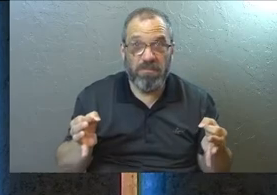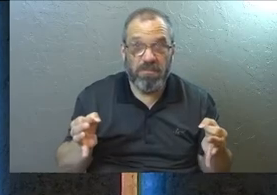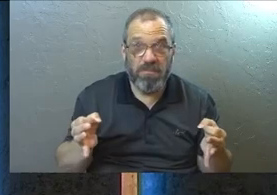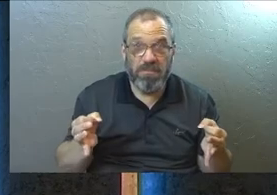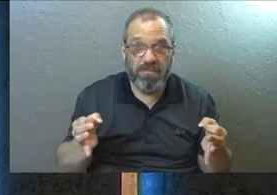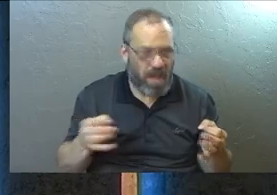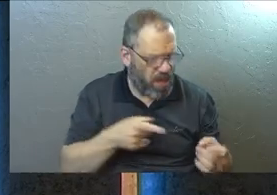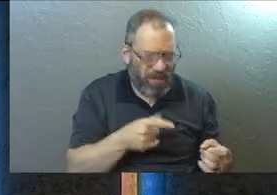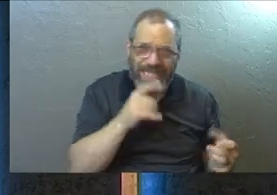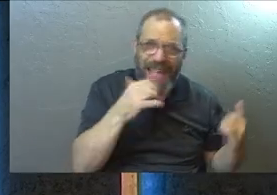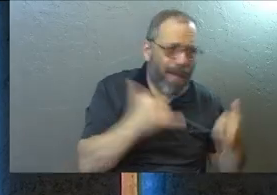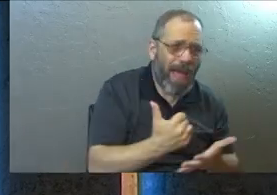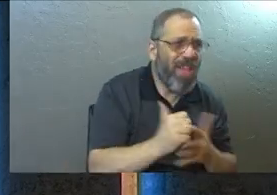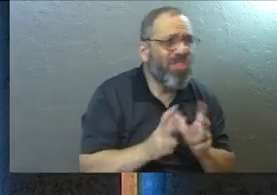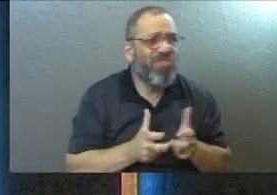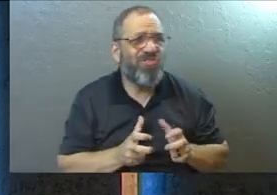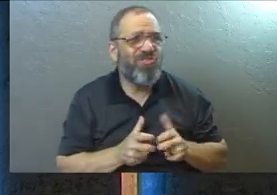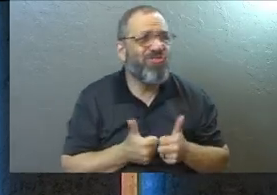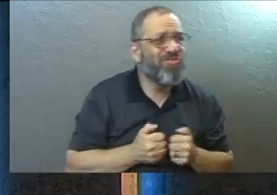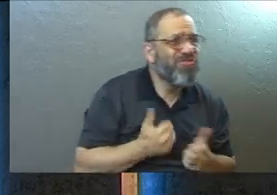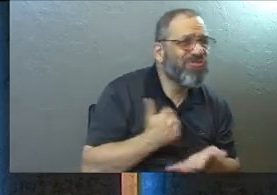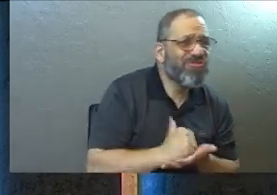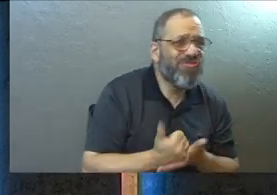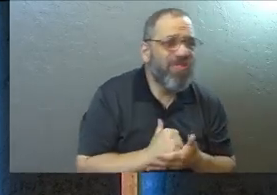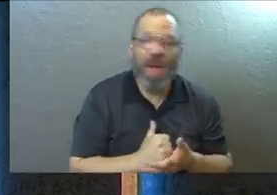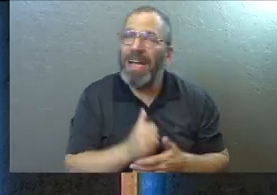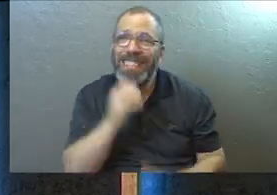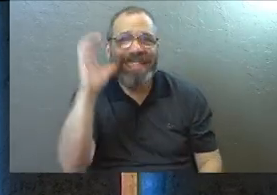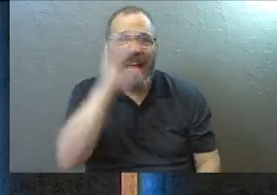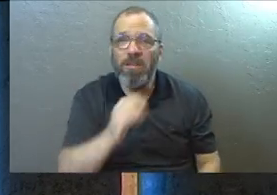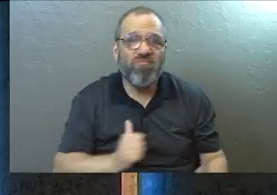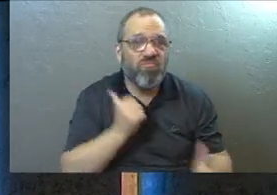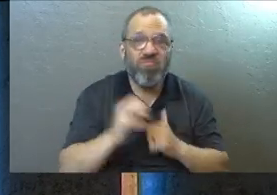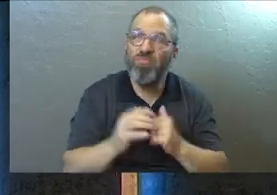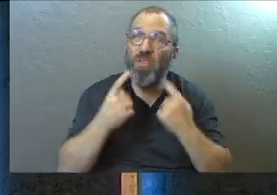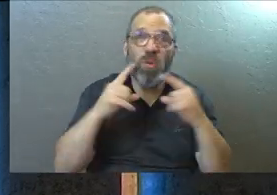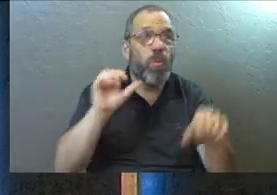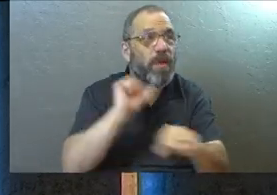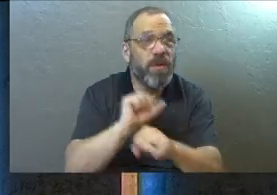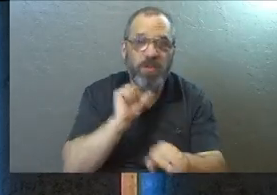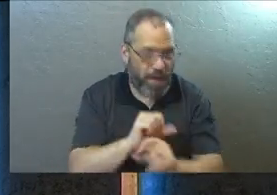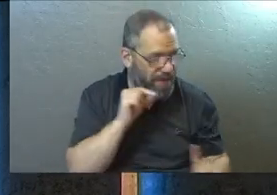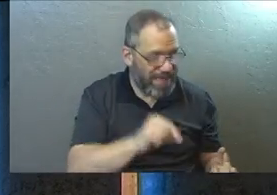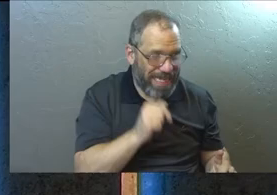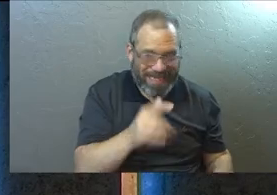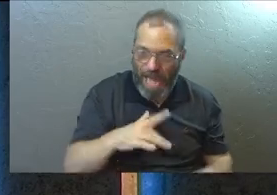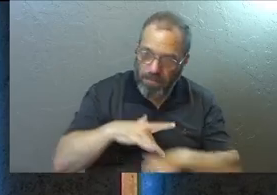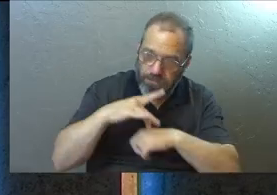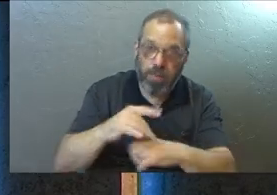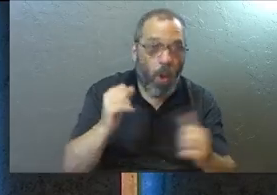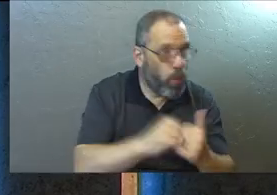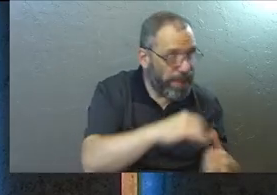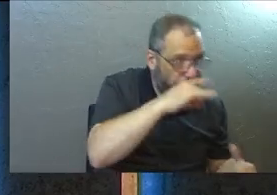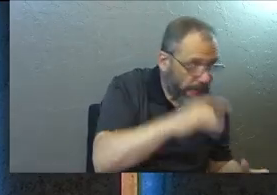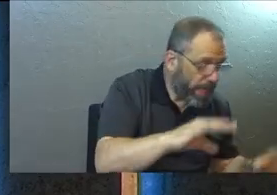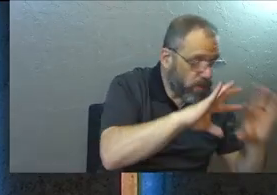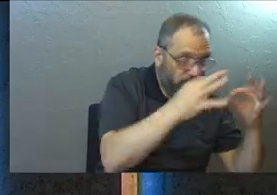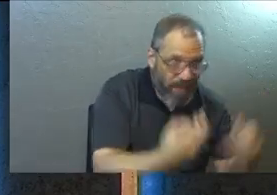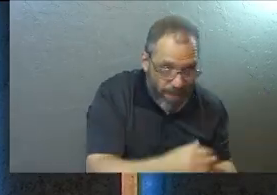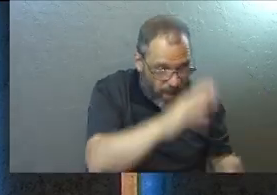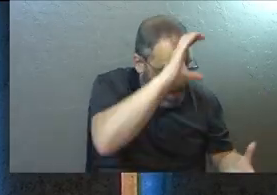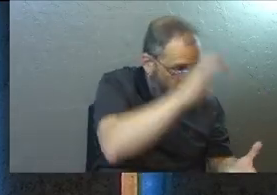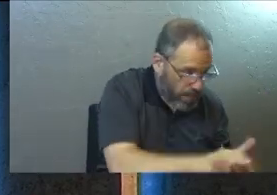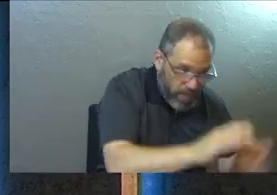Right? She's not off playing video games. She's not pursuing an aggressive career. She's not preoccupied with her kids or